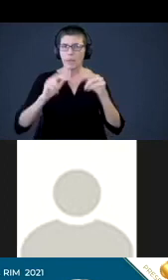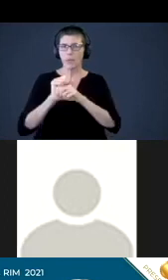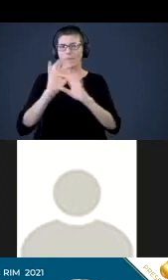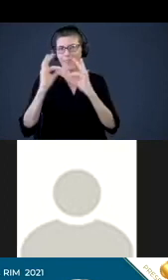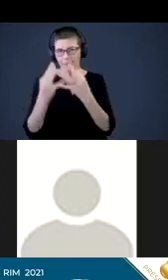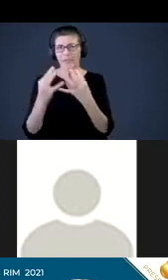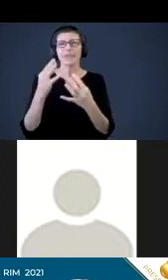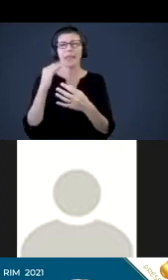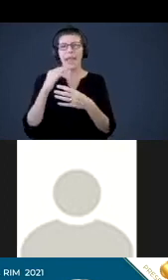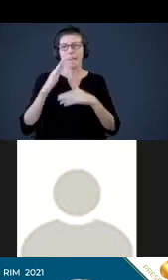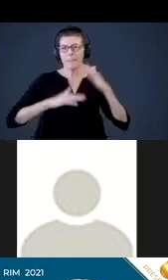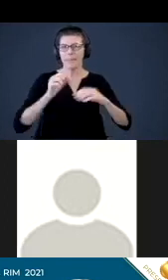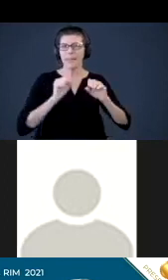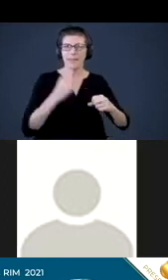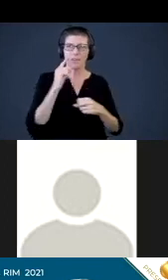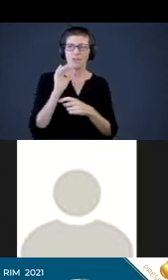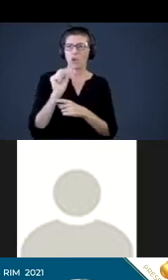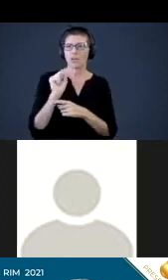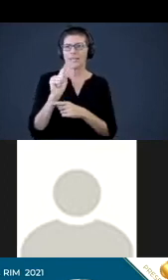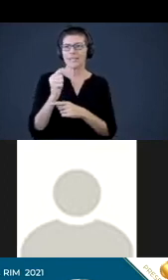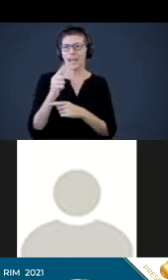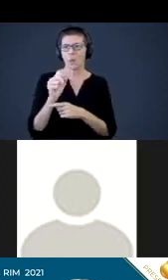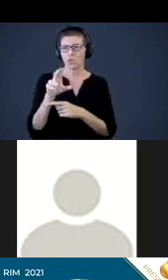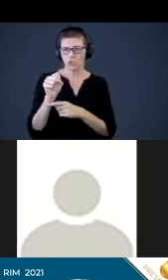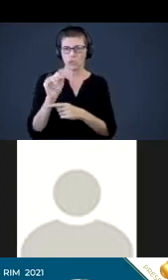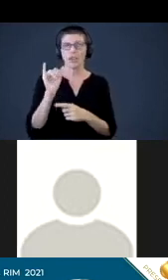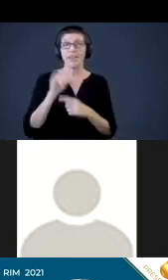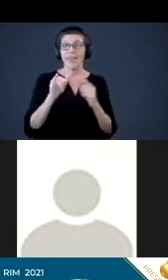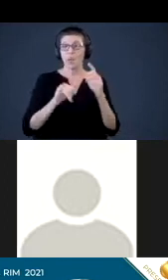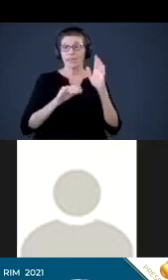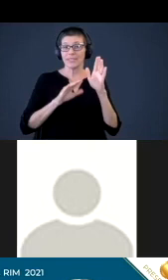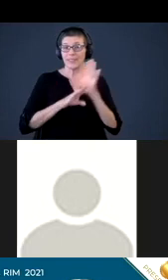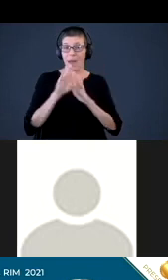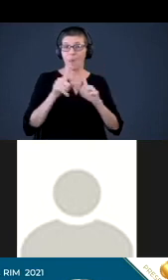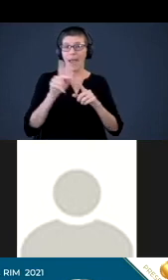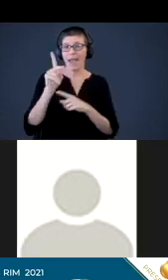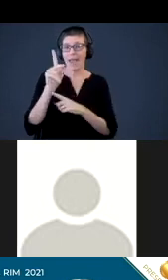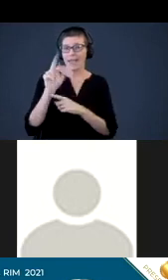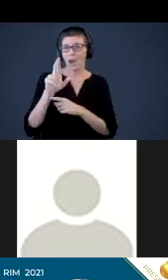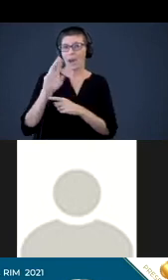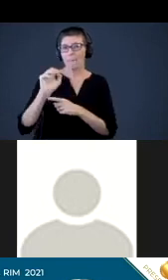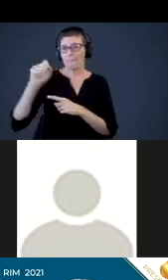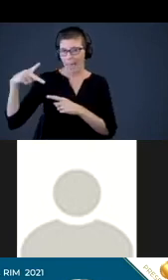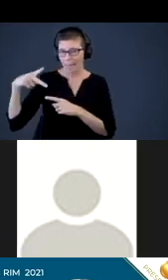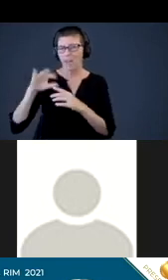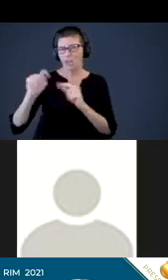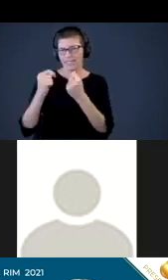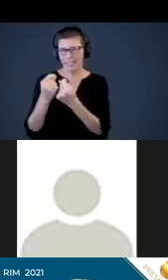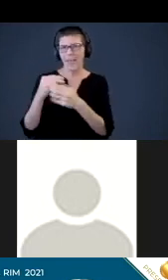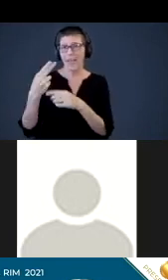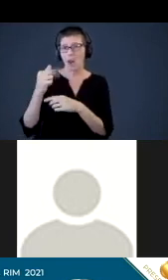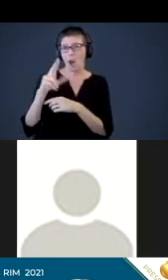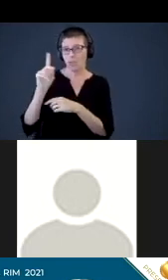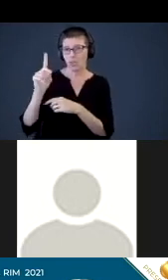stakeholders. This framework was developed by Dr. Karen Mapp and her team at the Harvard Education Institute.